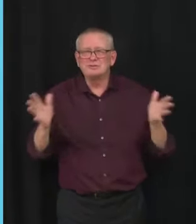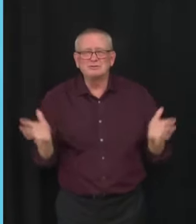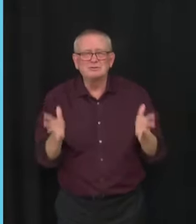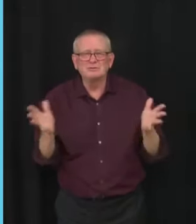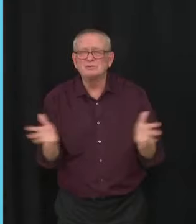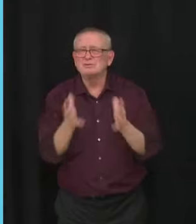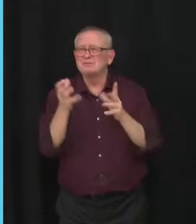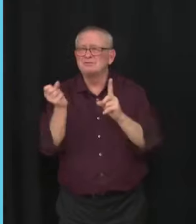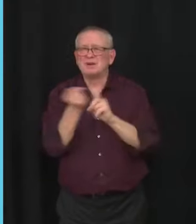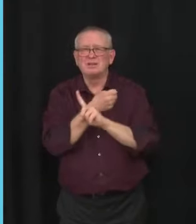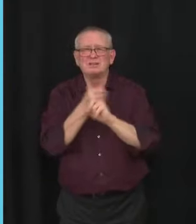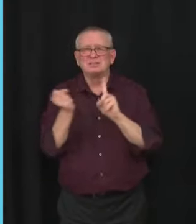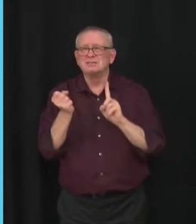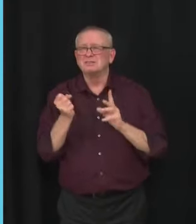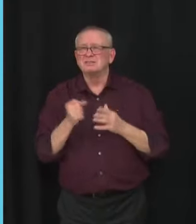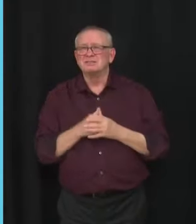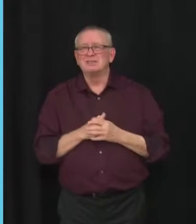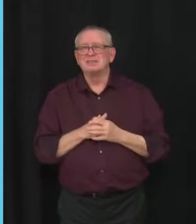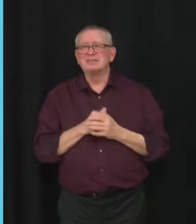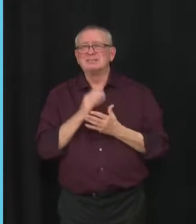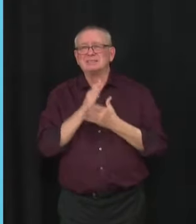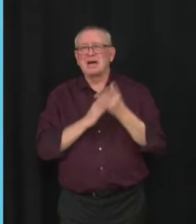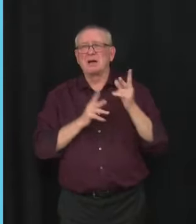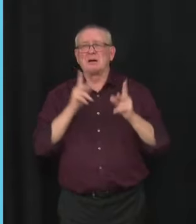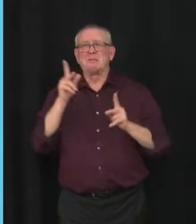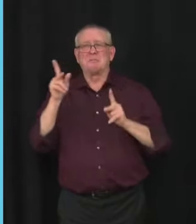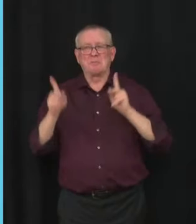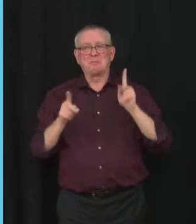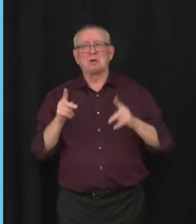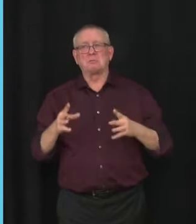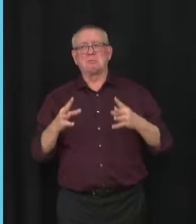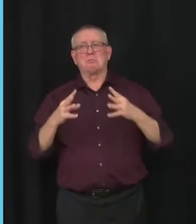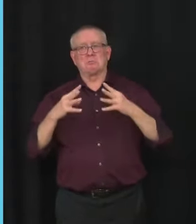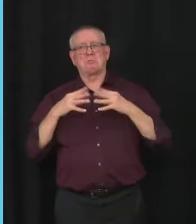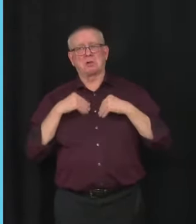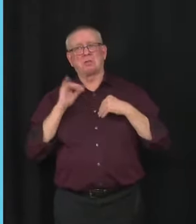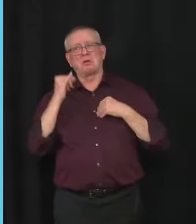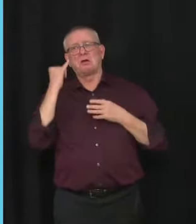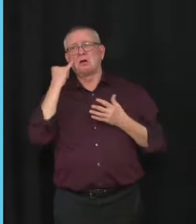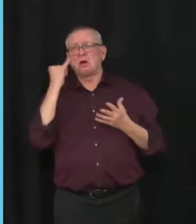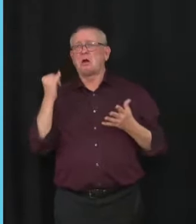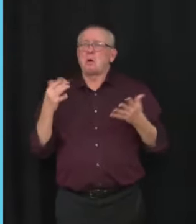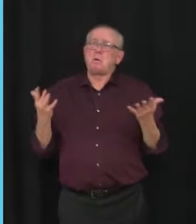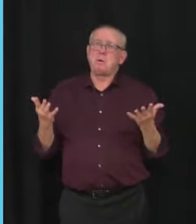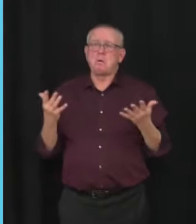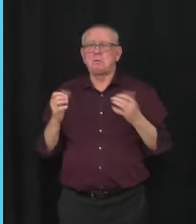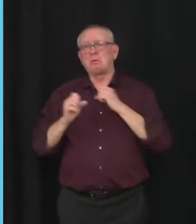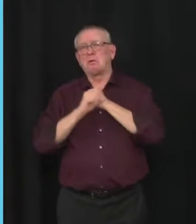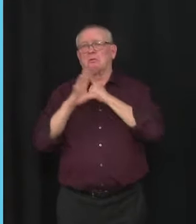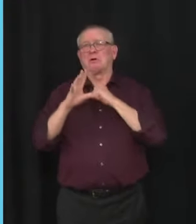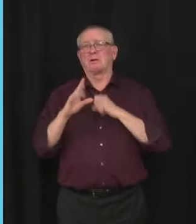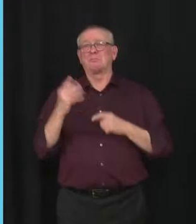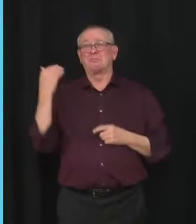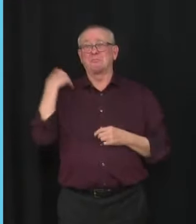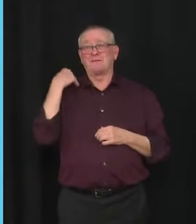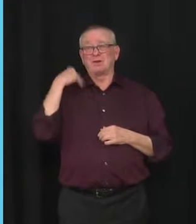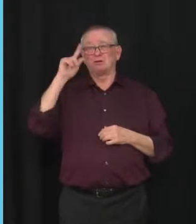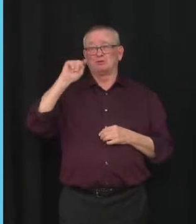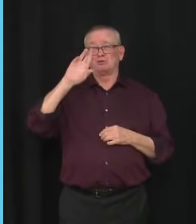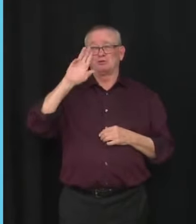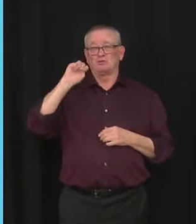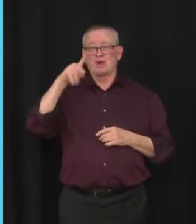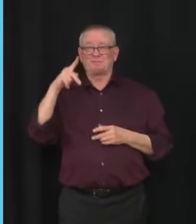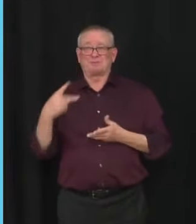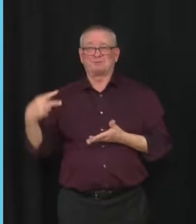people could use to rationalize violence. And that's why it's so dangerous. When Donald Trump stood in front of the White House on the